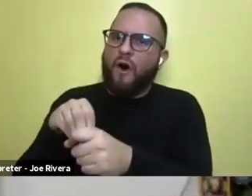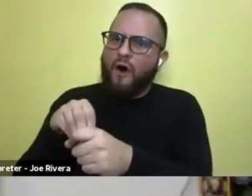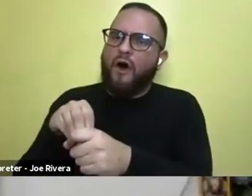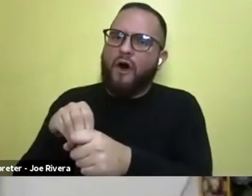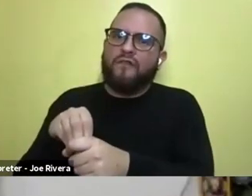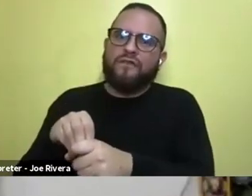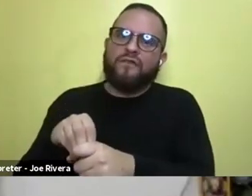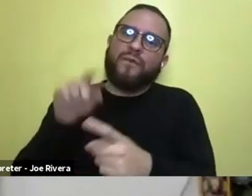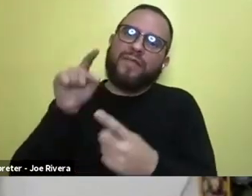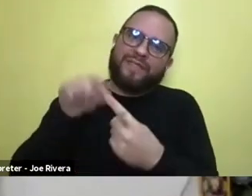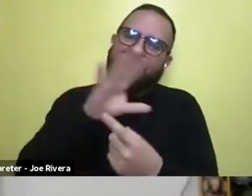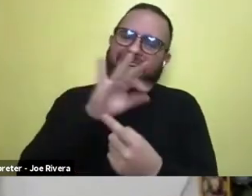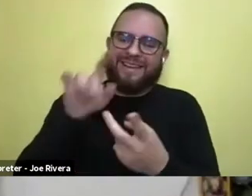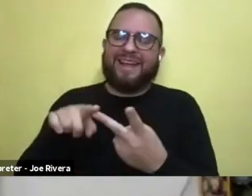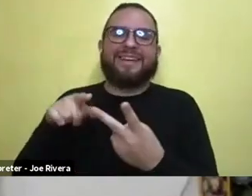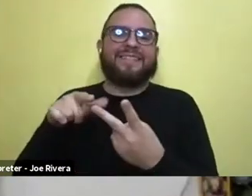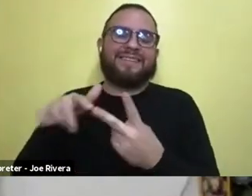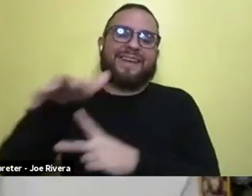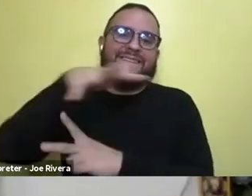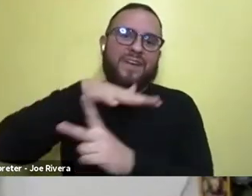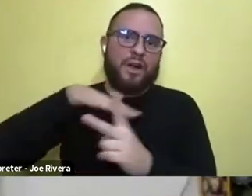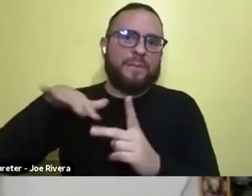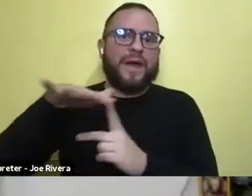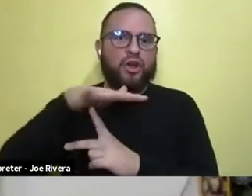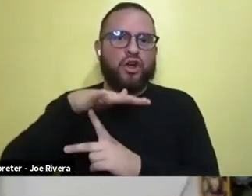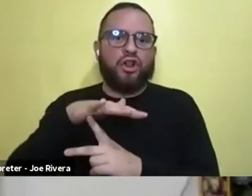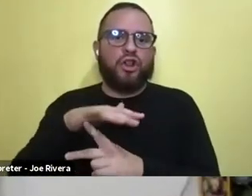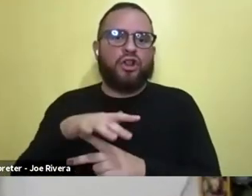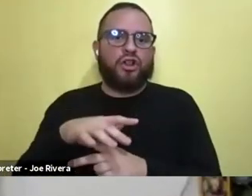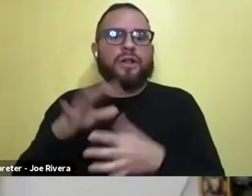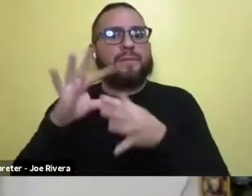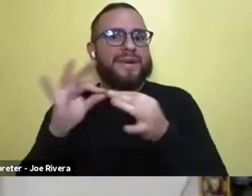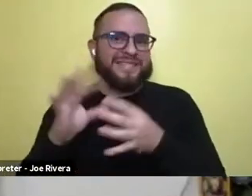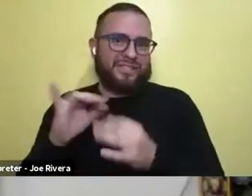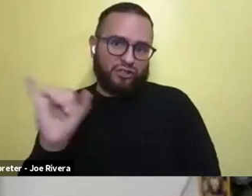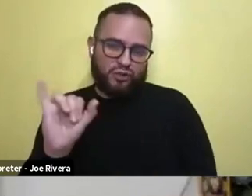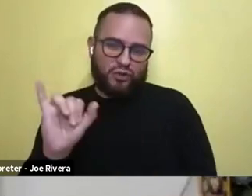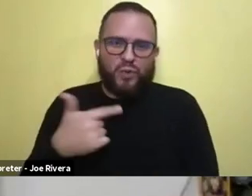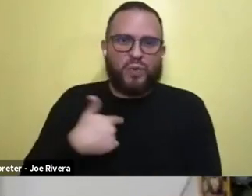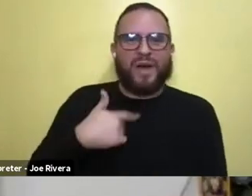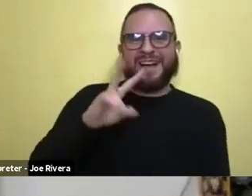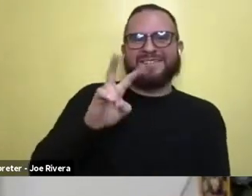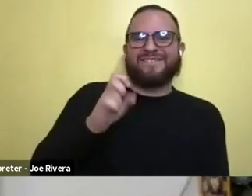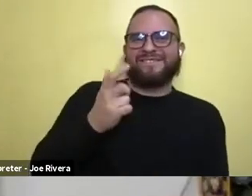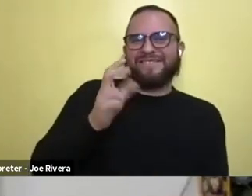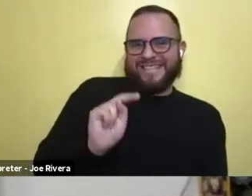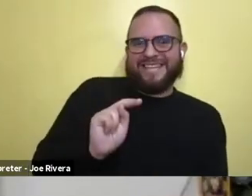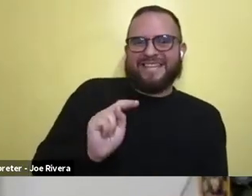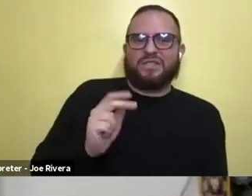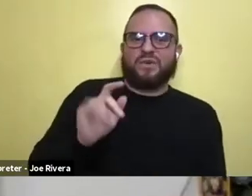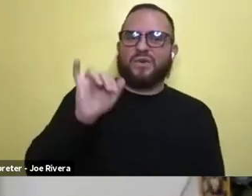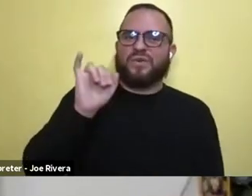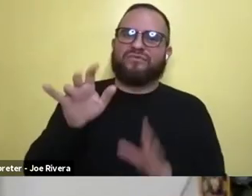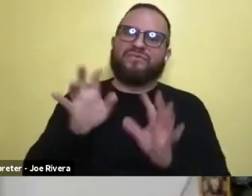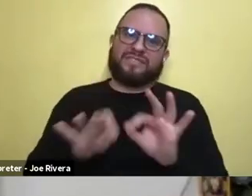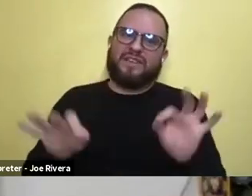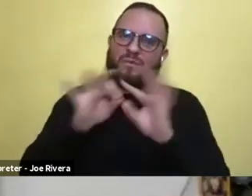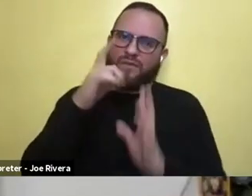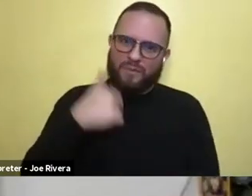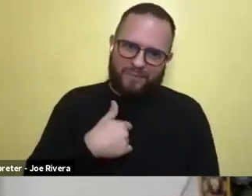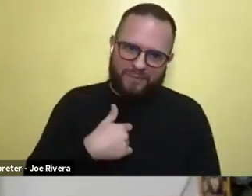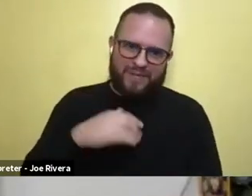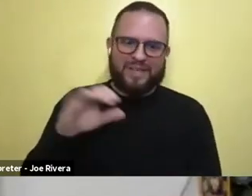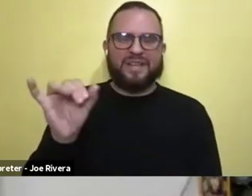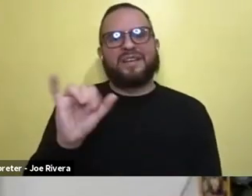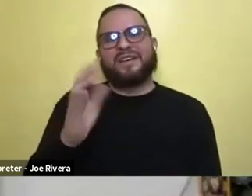environmental messages that it has throughout the show, I'm vegan. So that's something that's very important to me. Um, you know, like climate change,